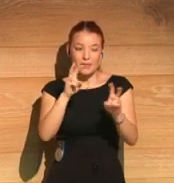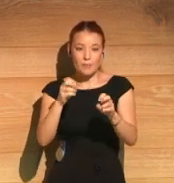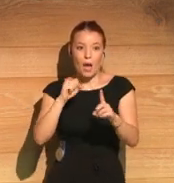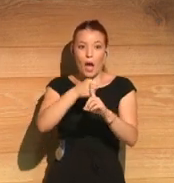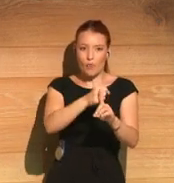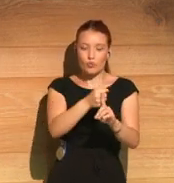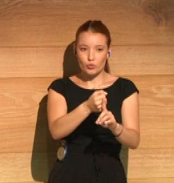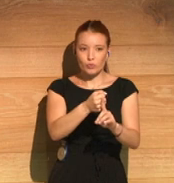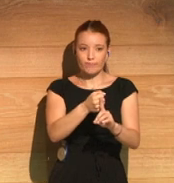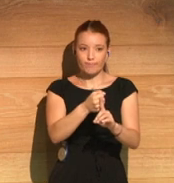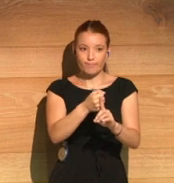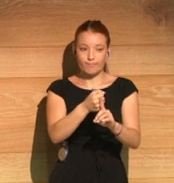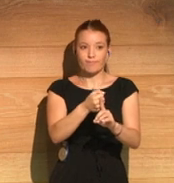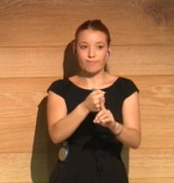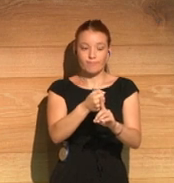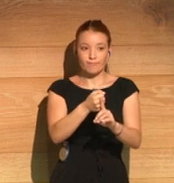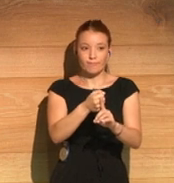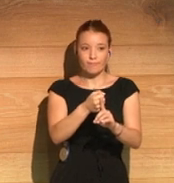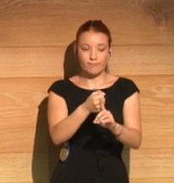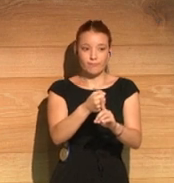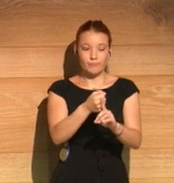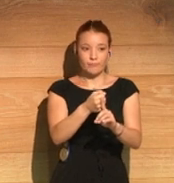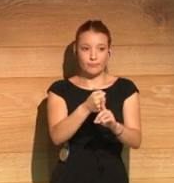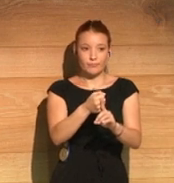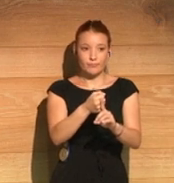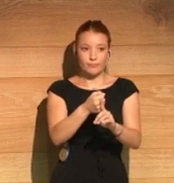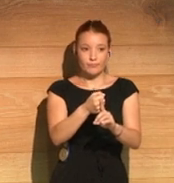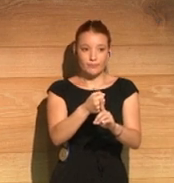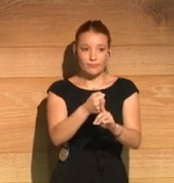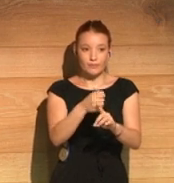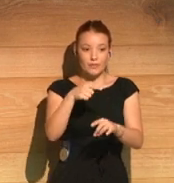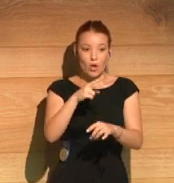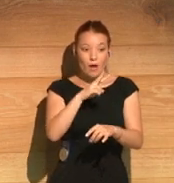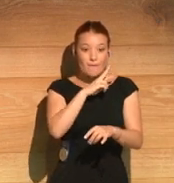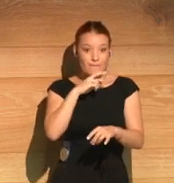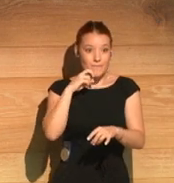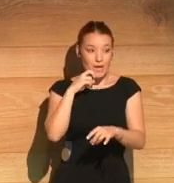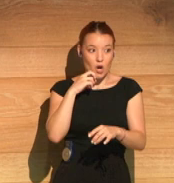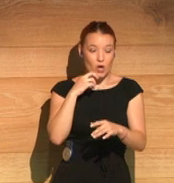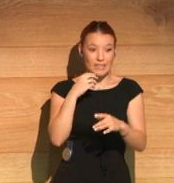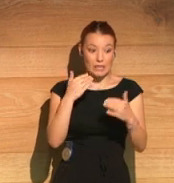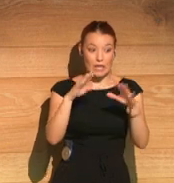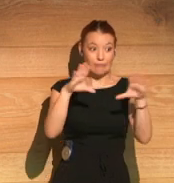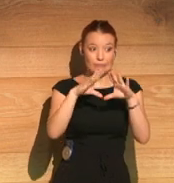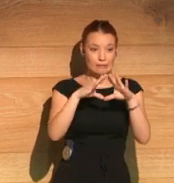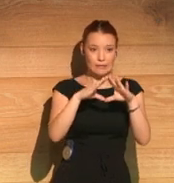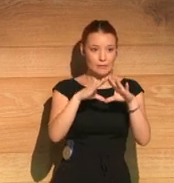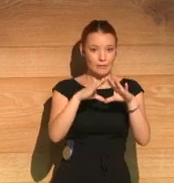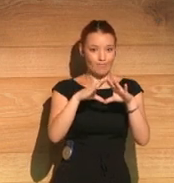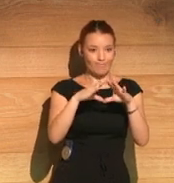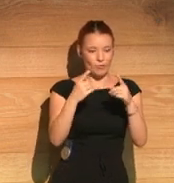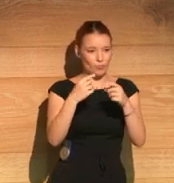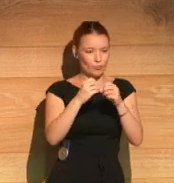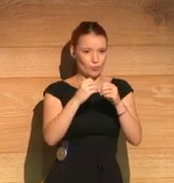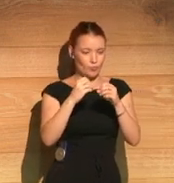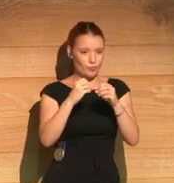and looked at the church as something which had been historically trying to guide people